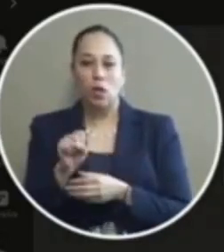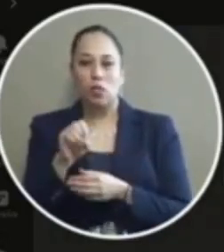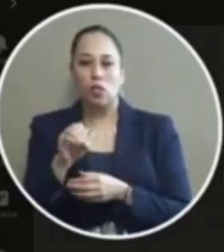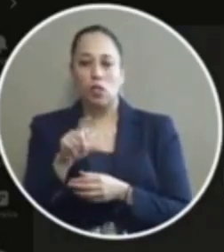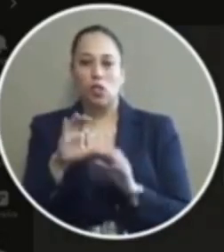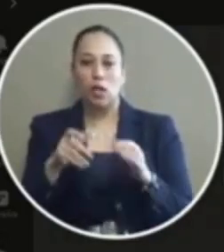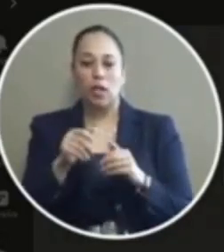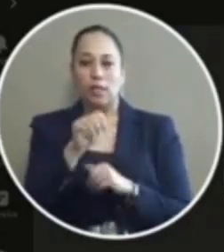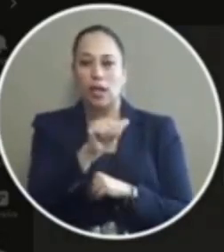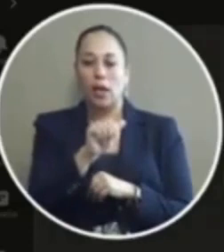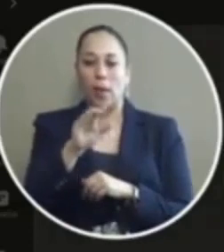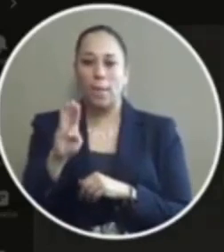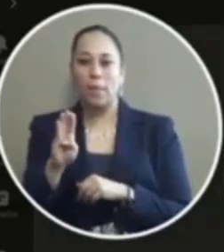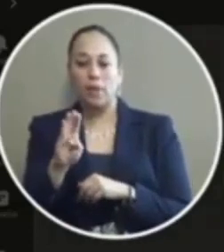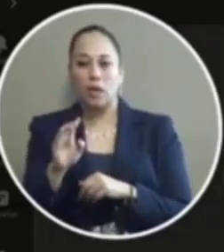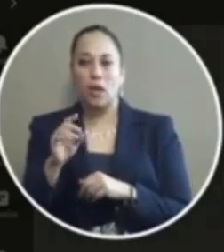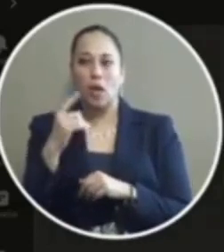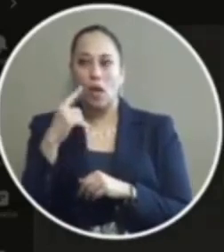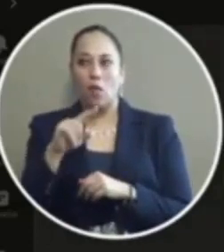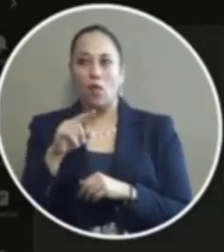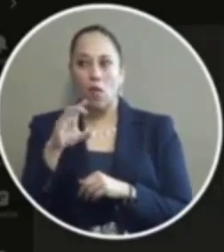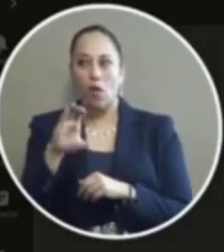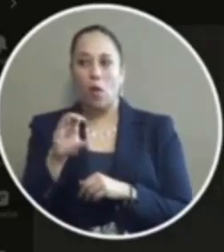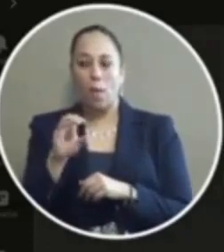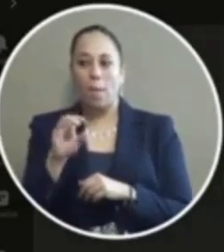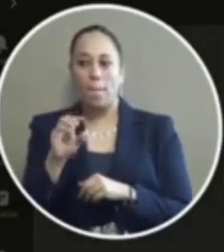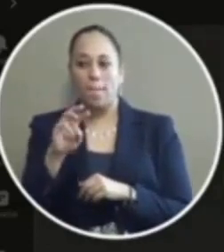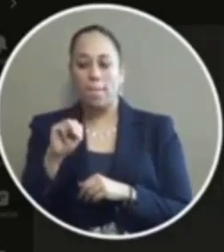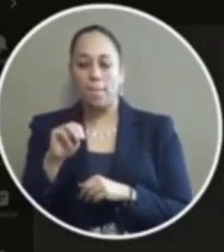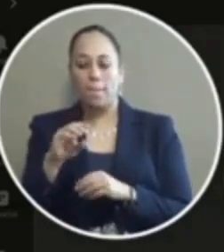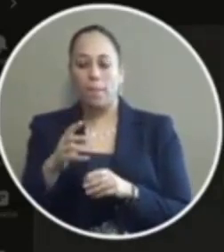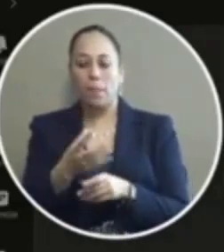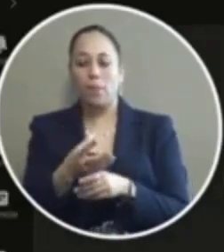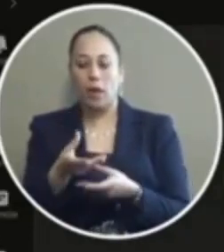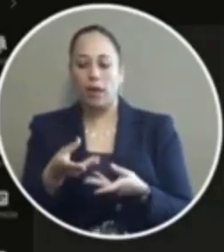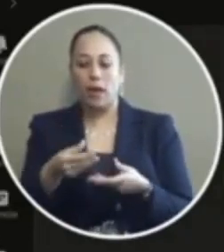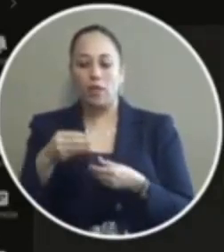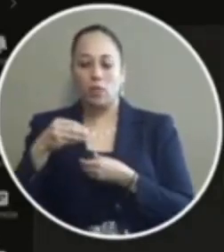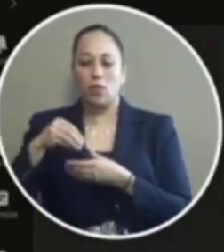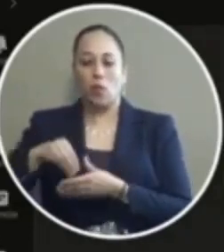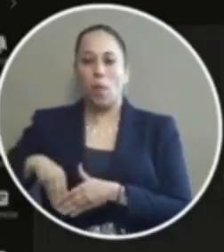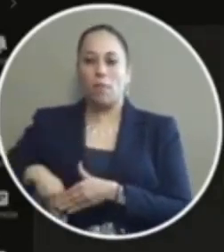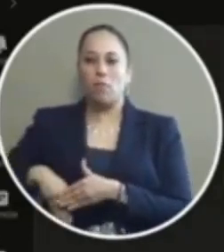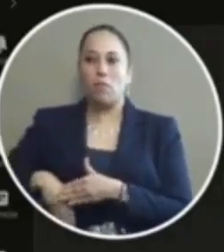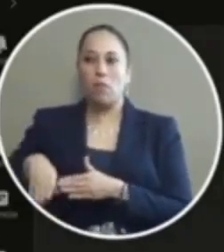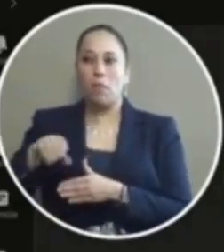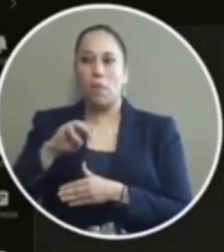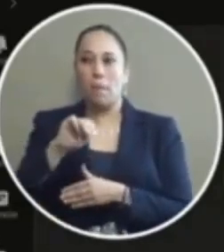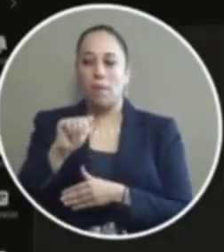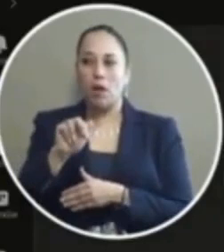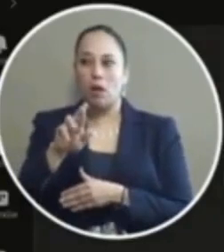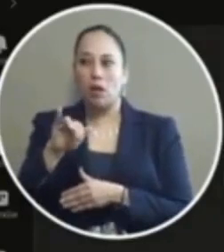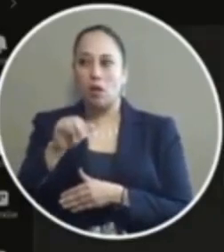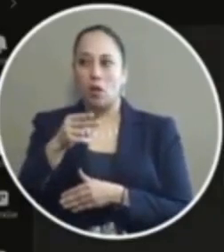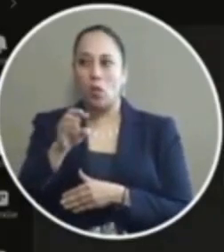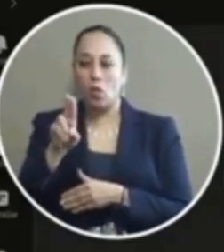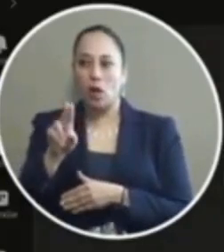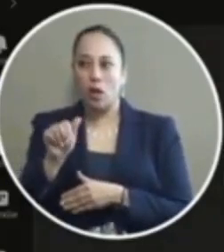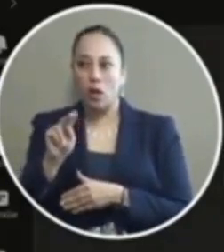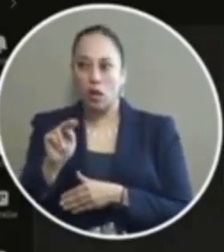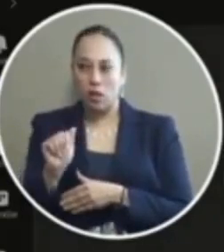A and B possession of marijuana offenses from November 12th 2019 if you're not on please mute your